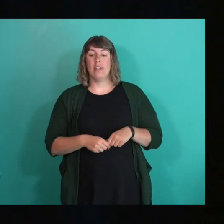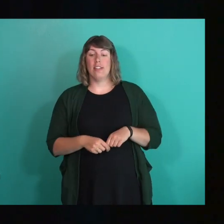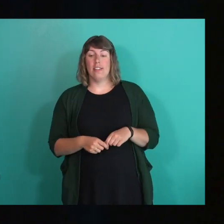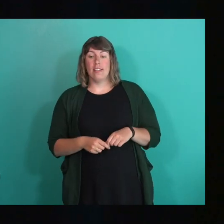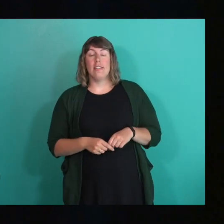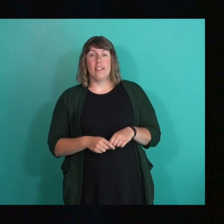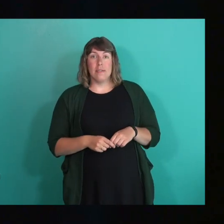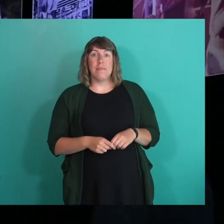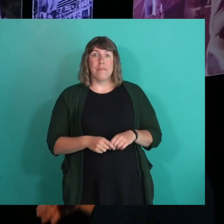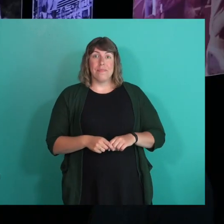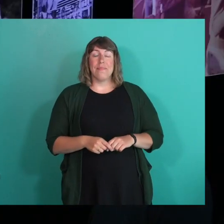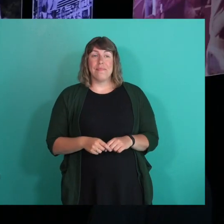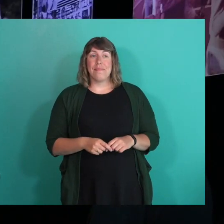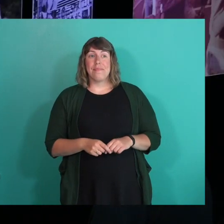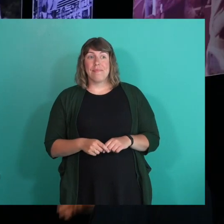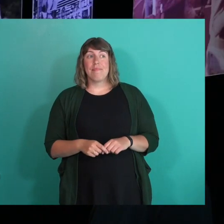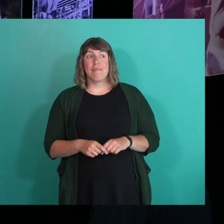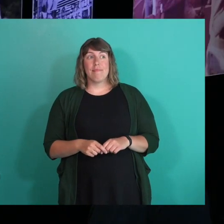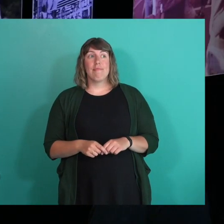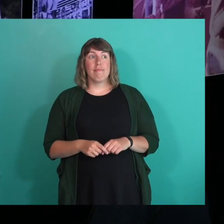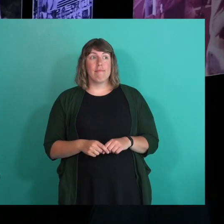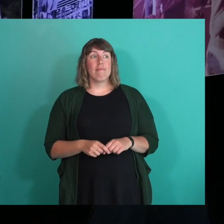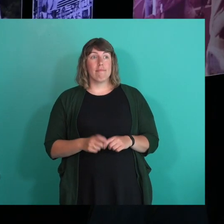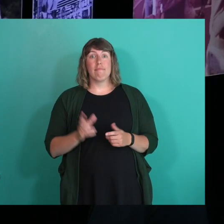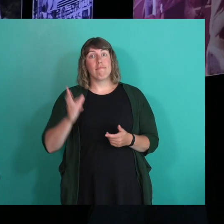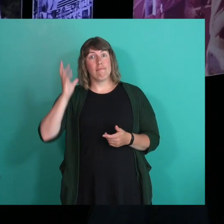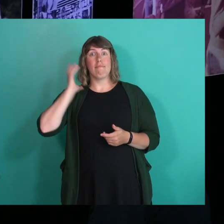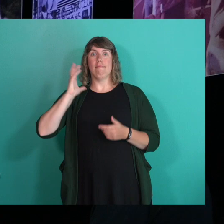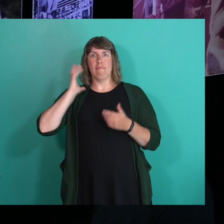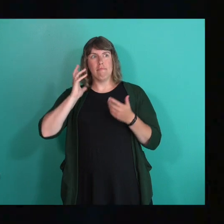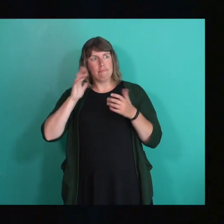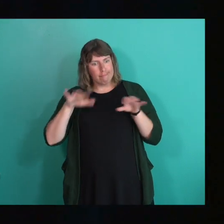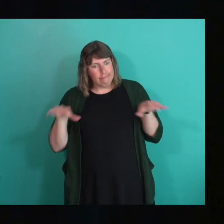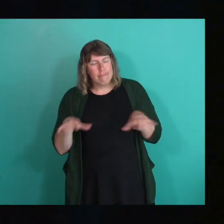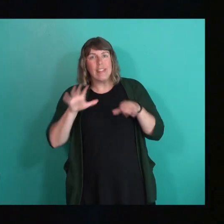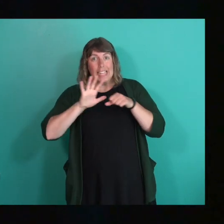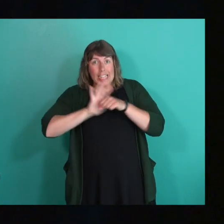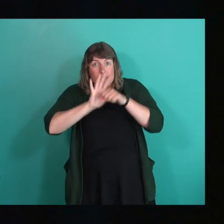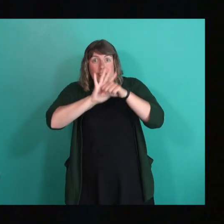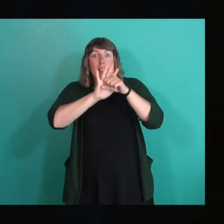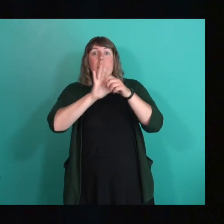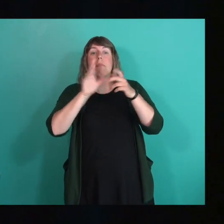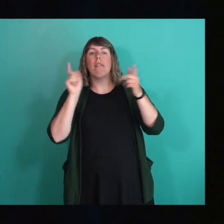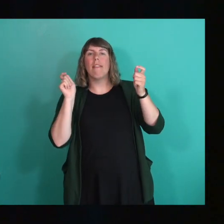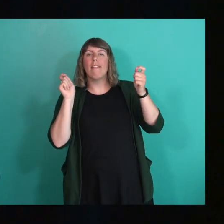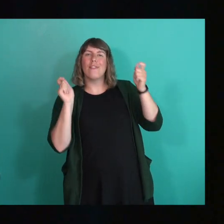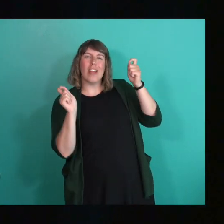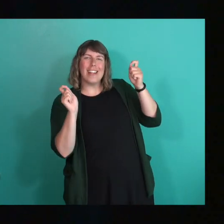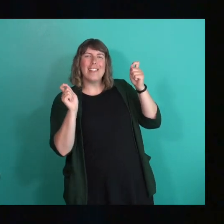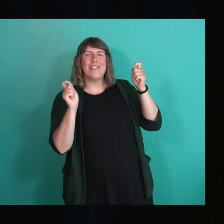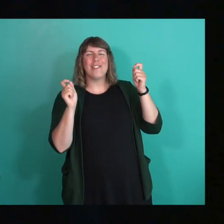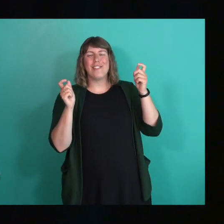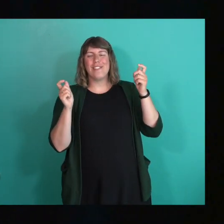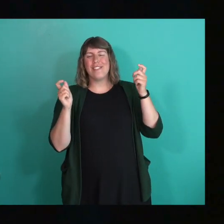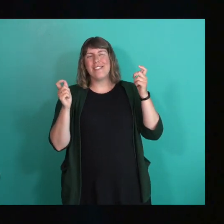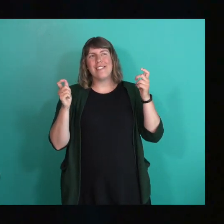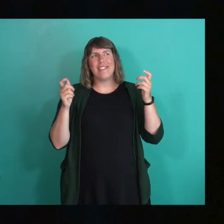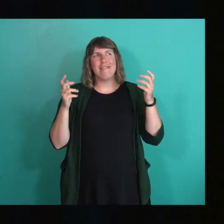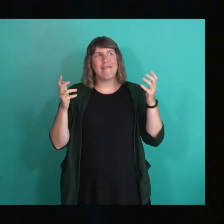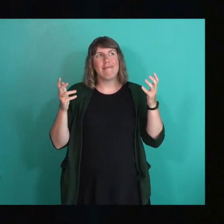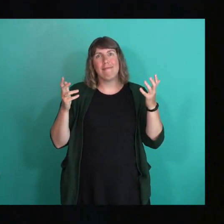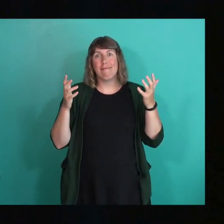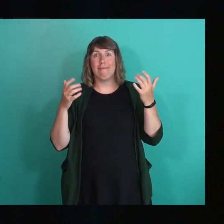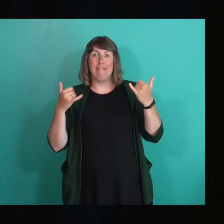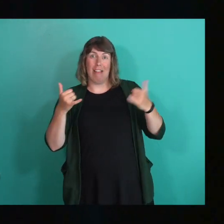from early activism to being just